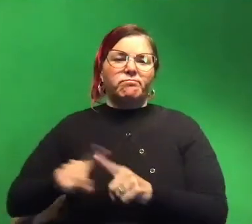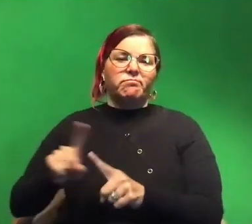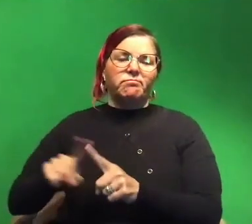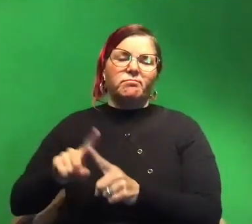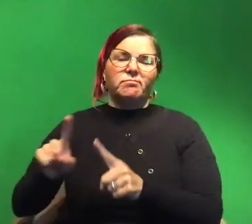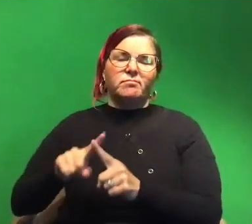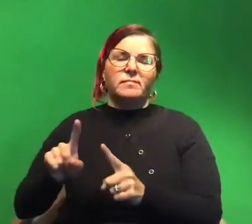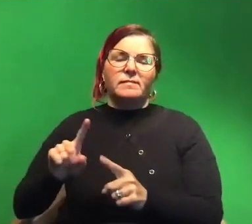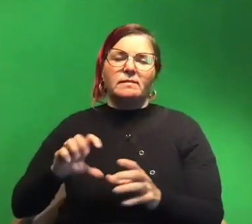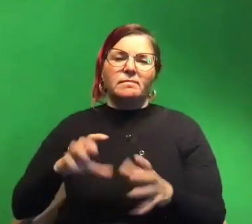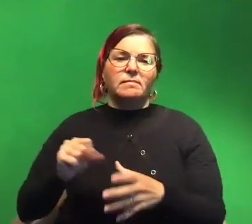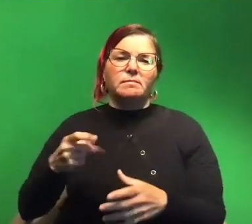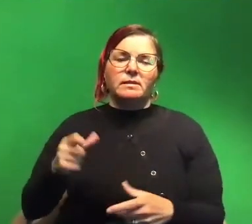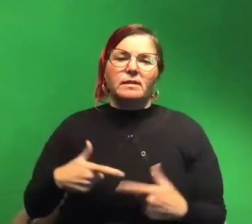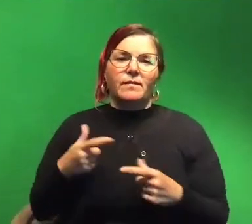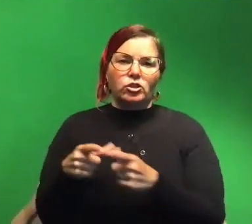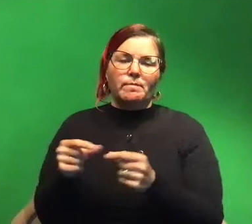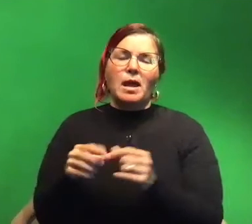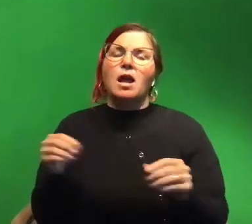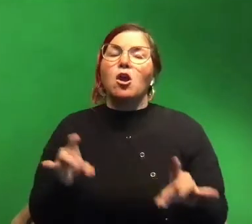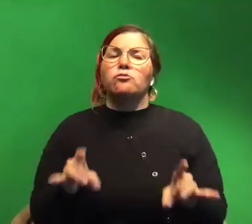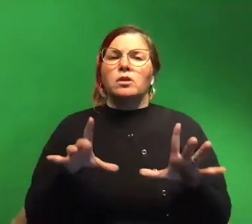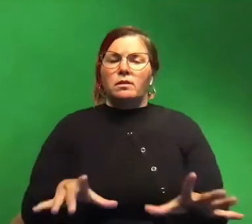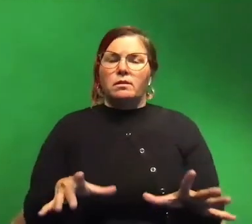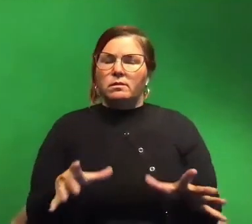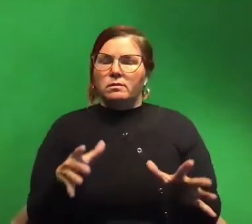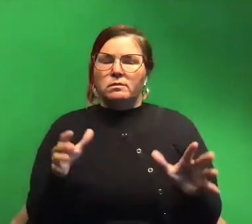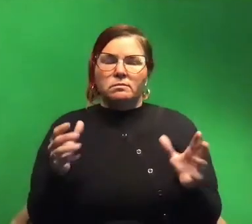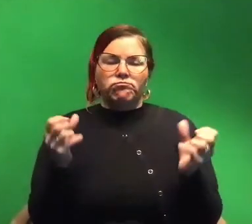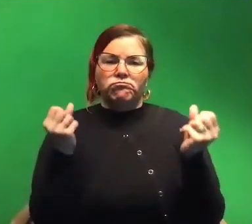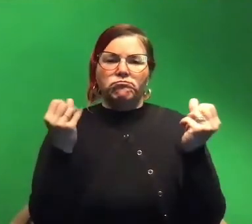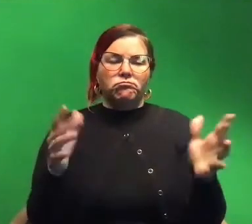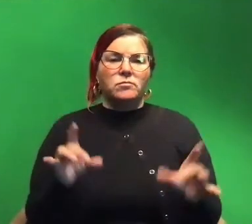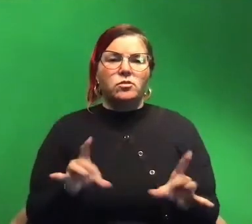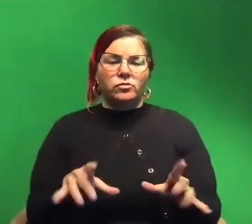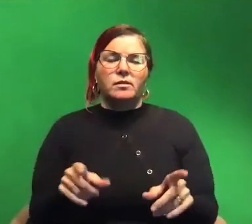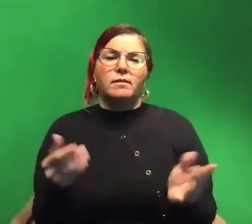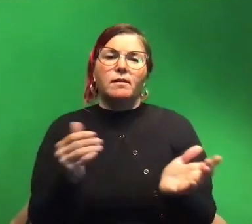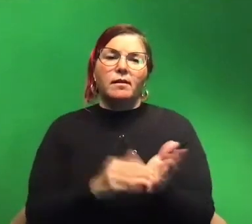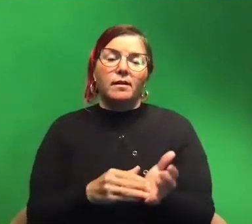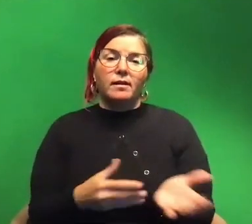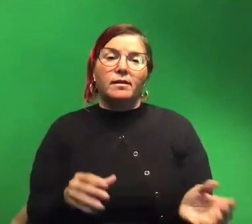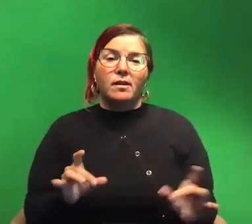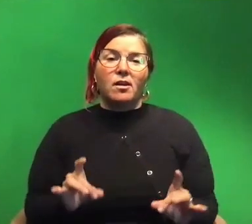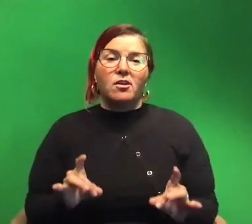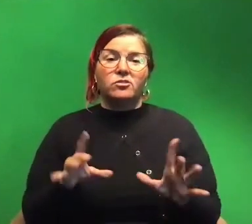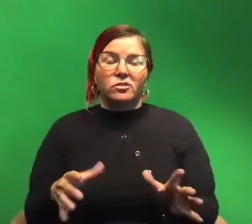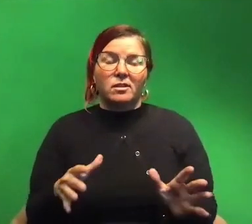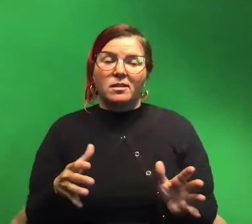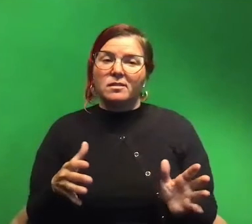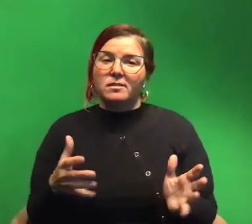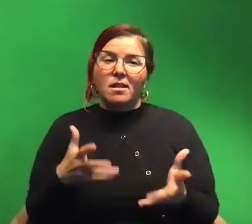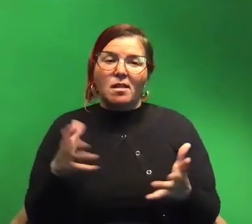species live around japan and also australia tons of them in australia as well um because again australia's got a ton of